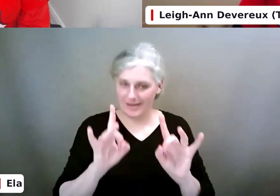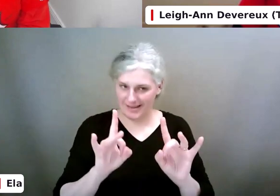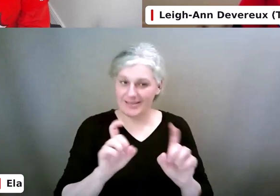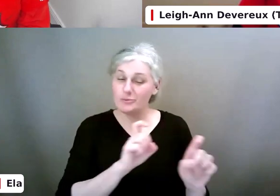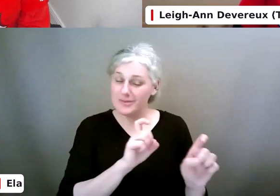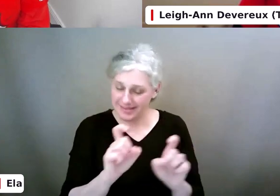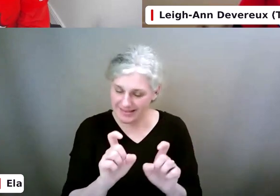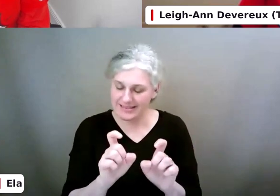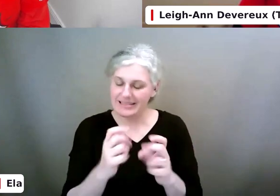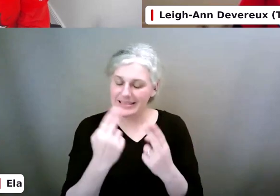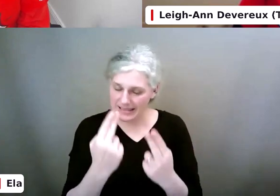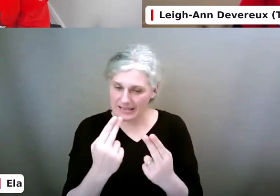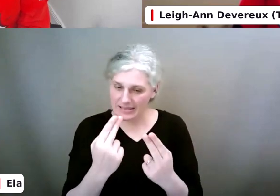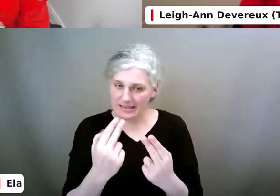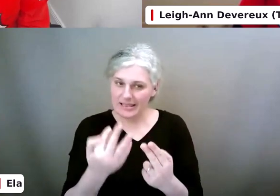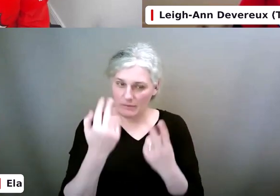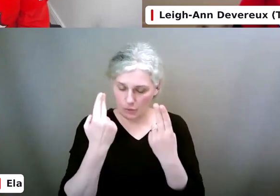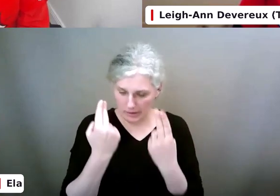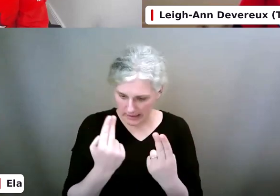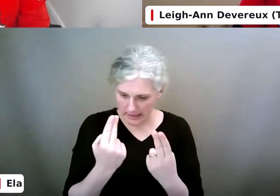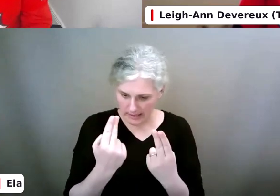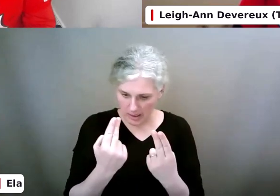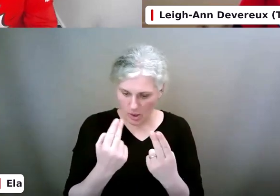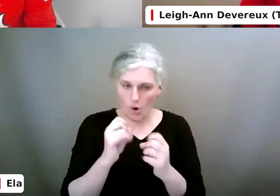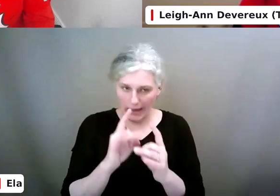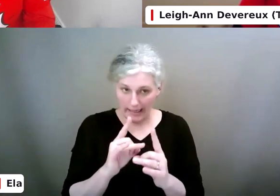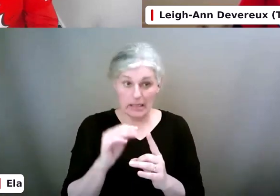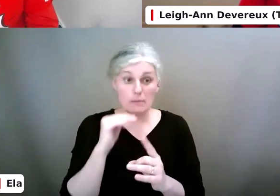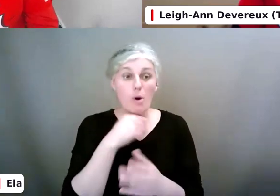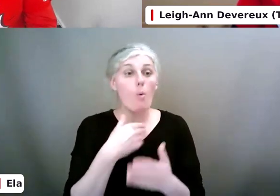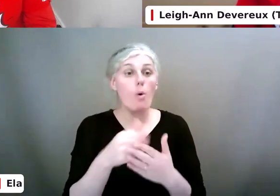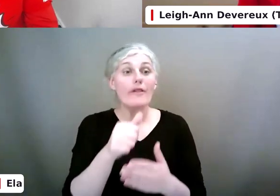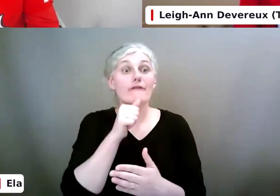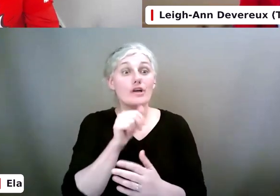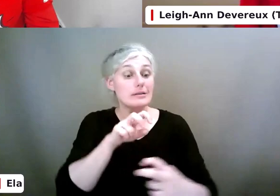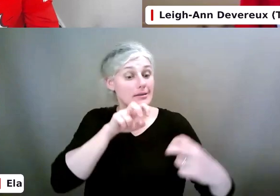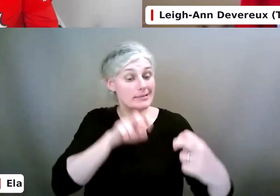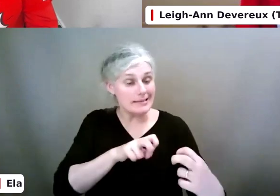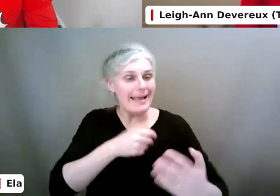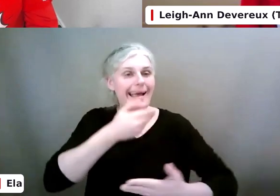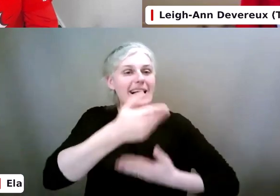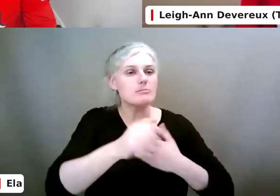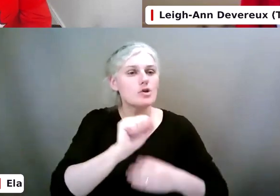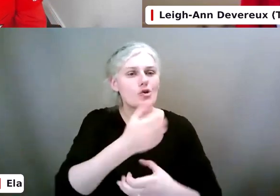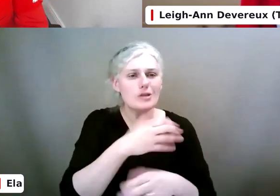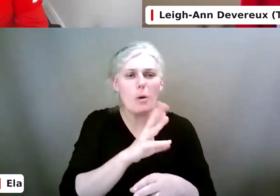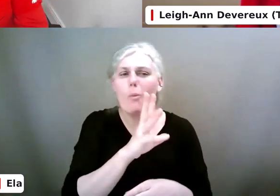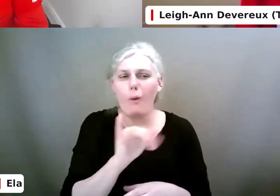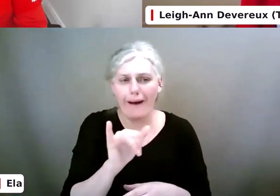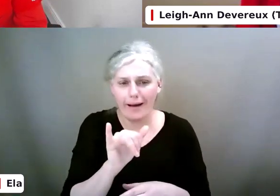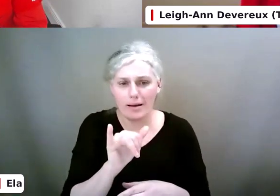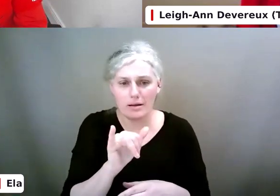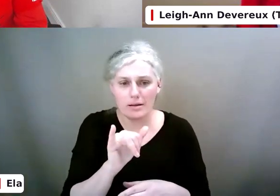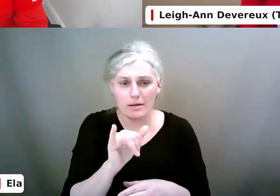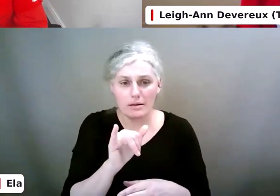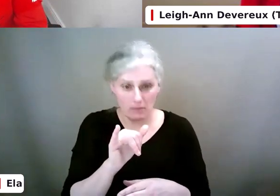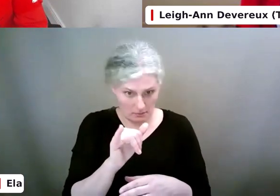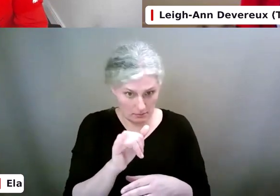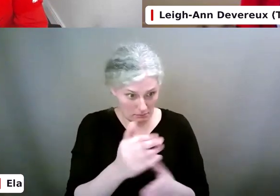where you give yourself comfort is by sitting them down and telling them, explaining to them why and let them try and convince you